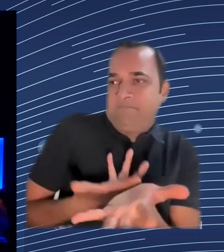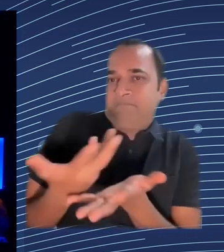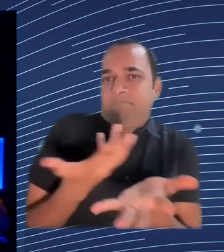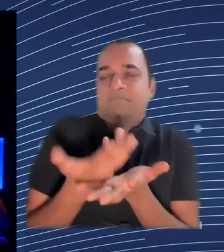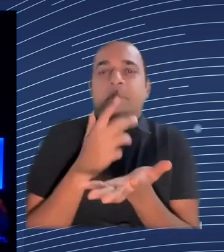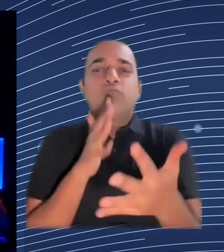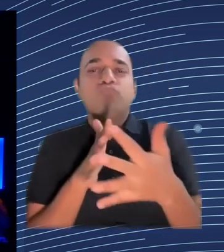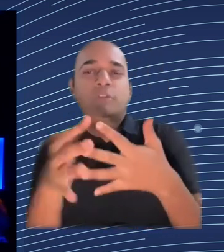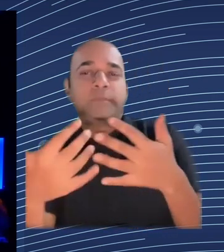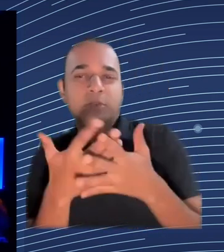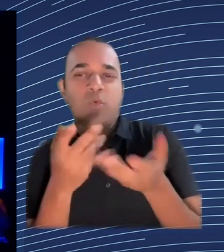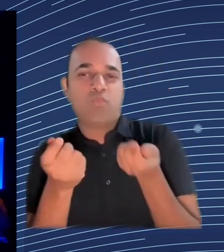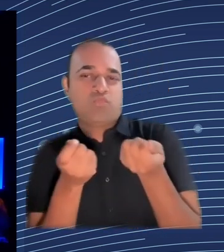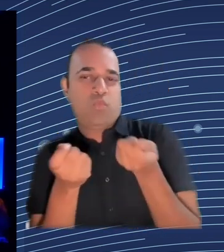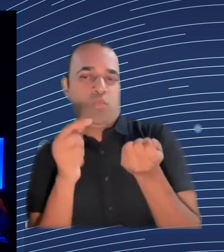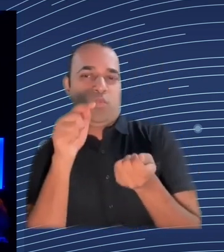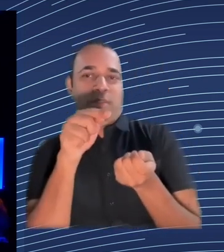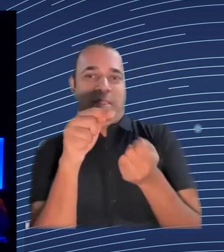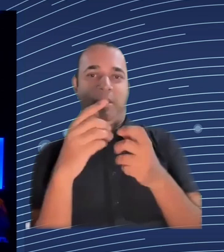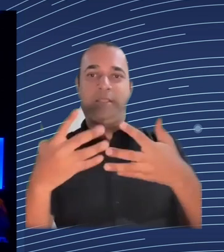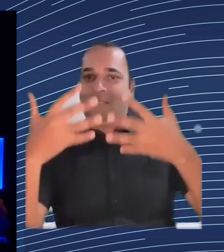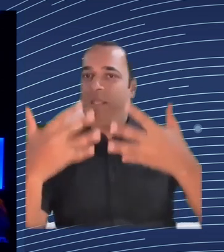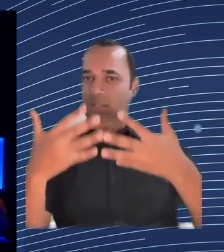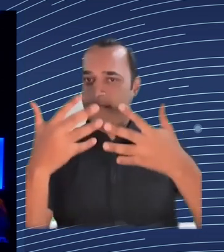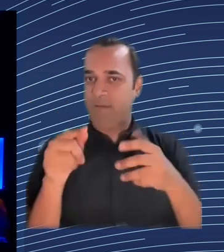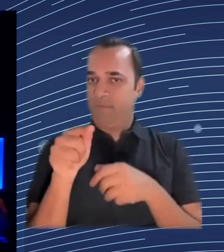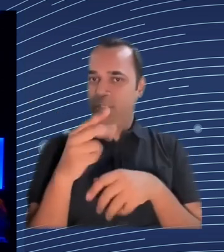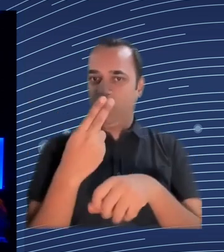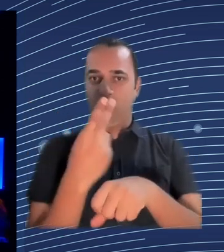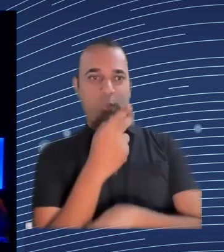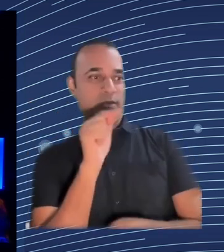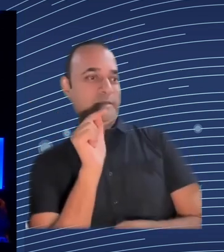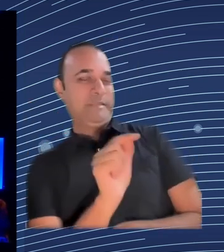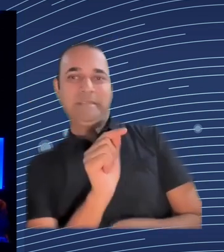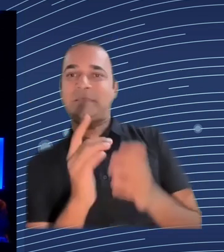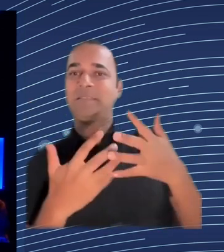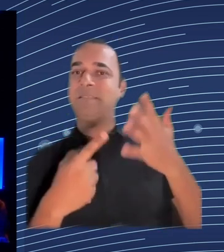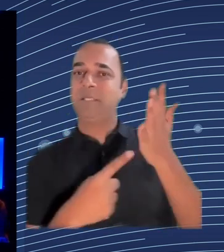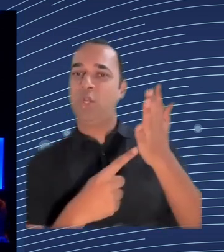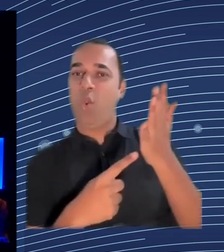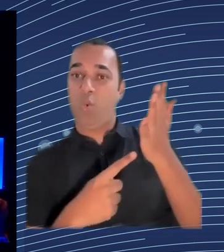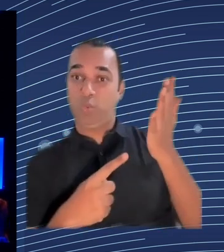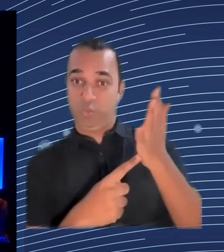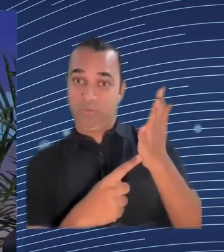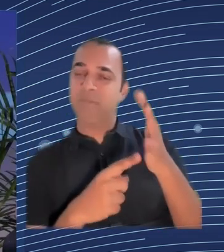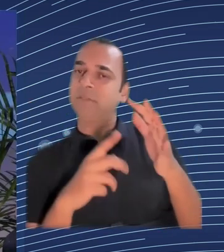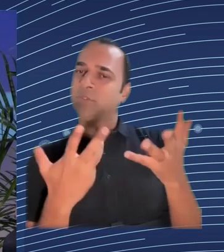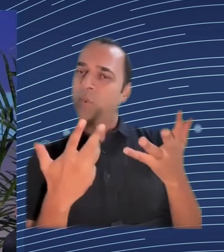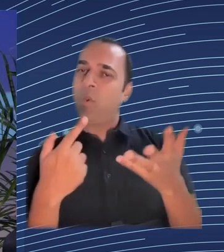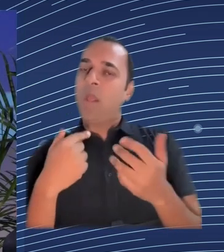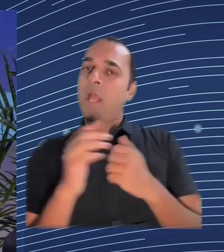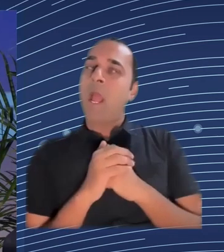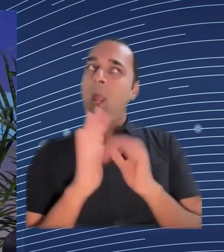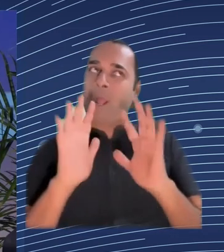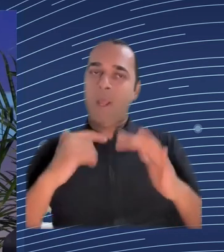cooperation the concept of consent and workers being stretched to just breaking point the latest